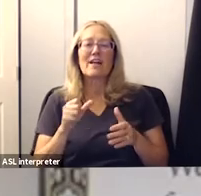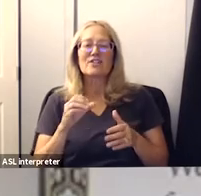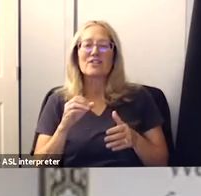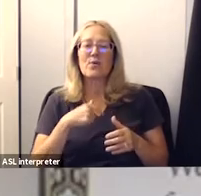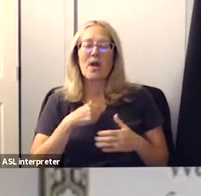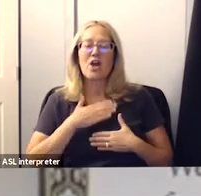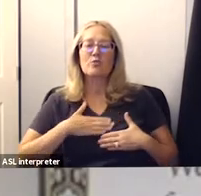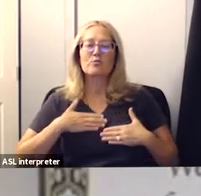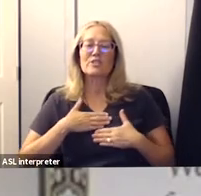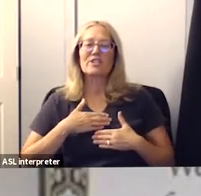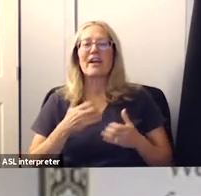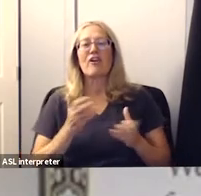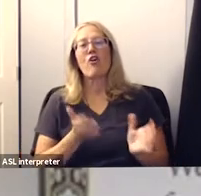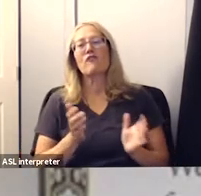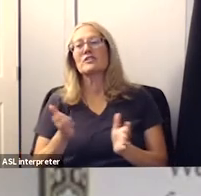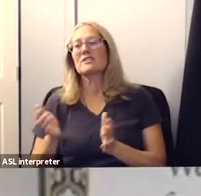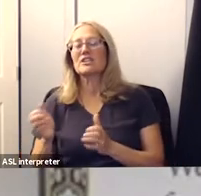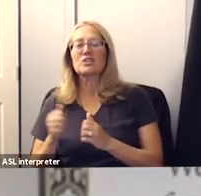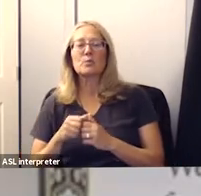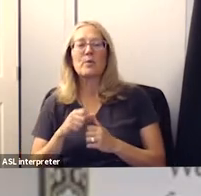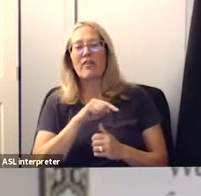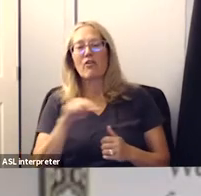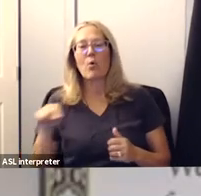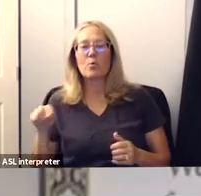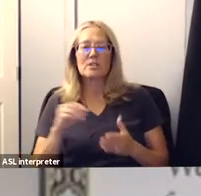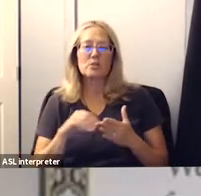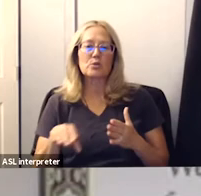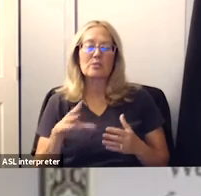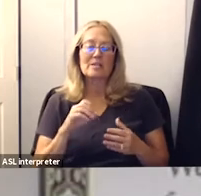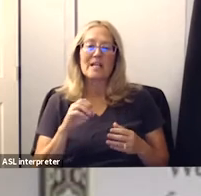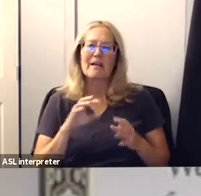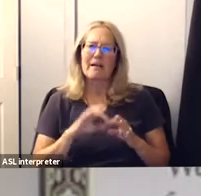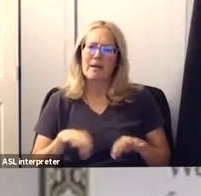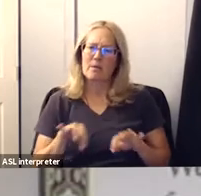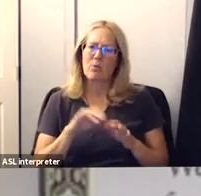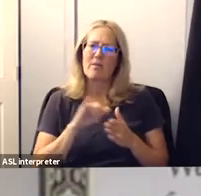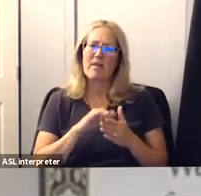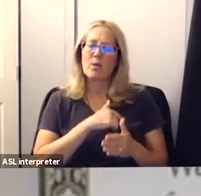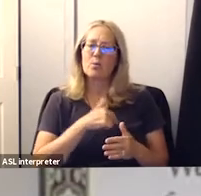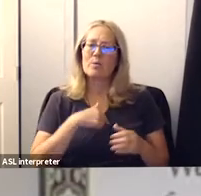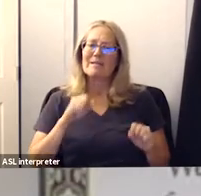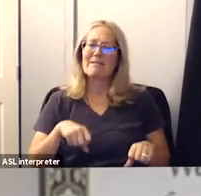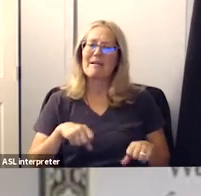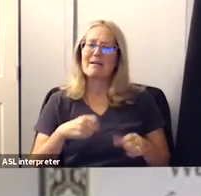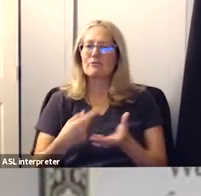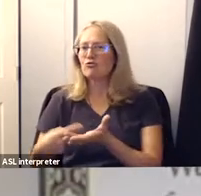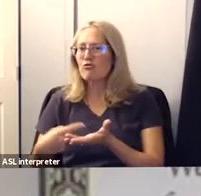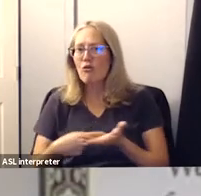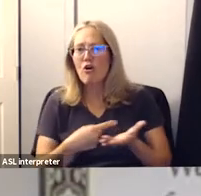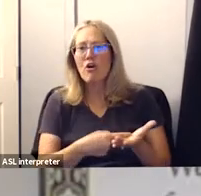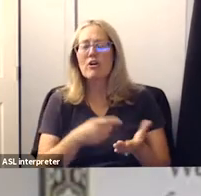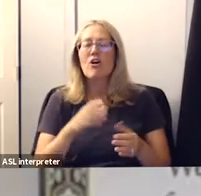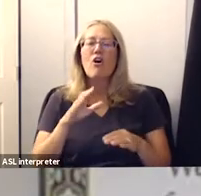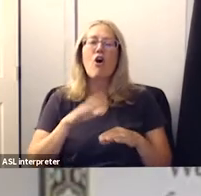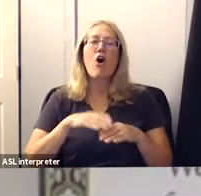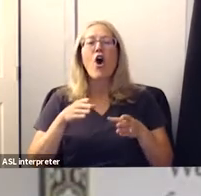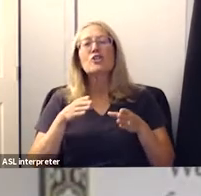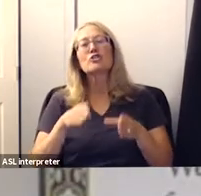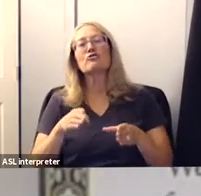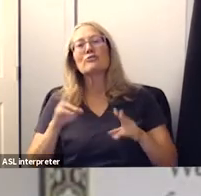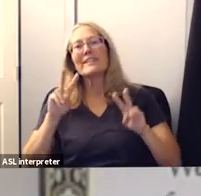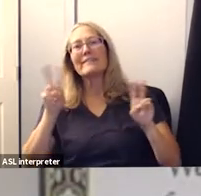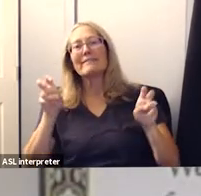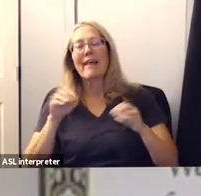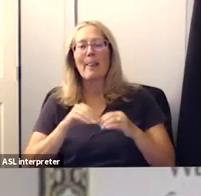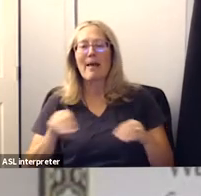really appreciate having the conversation to talk to them and i think it's really important that we can talk on the street level if you will with our students because